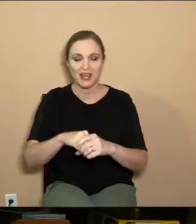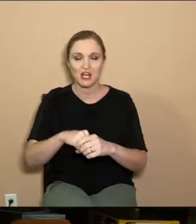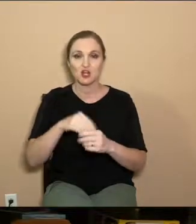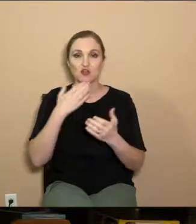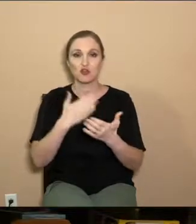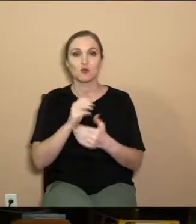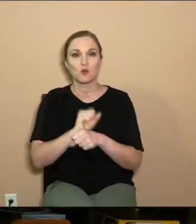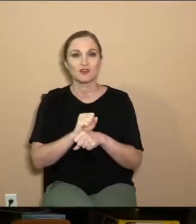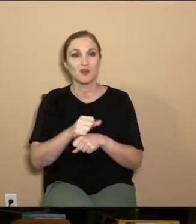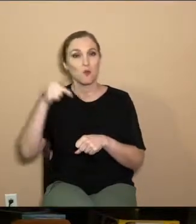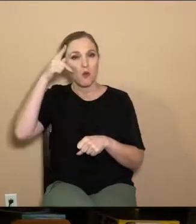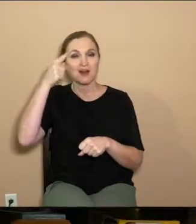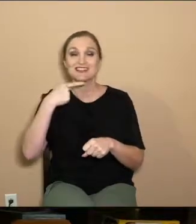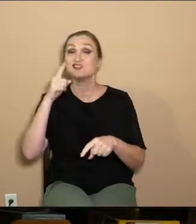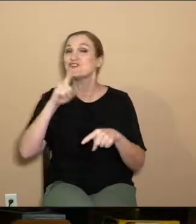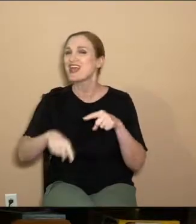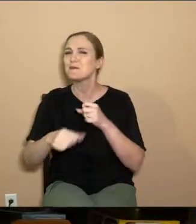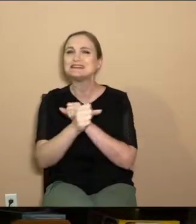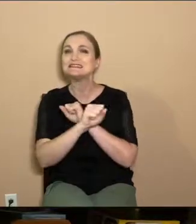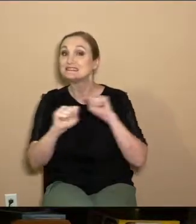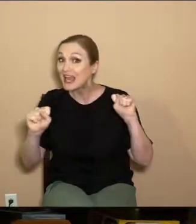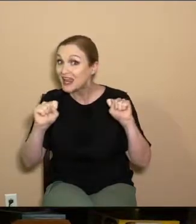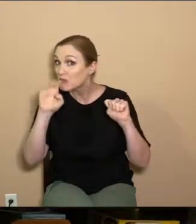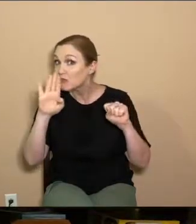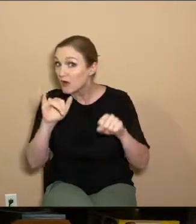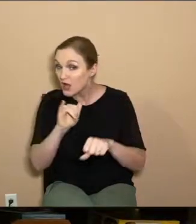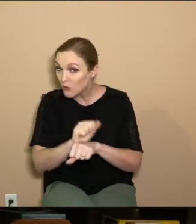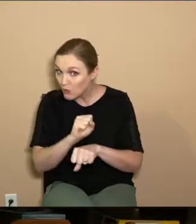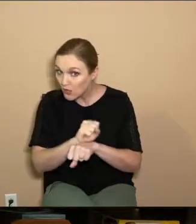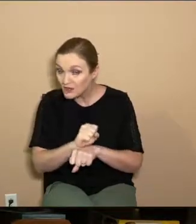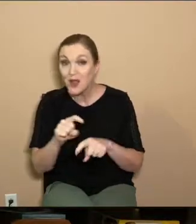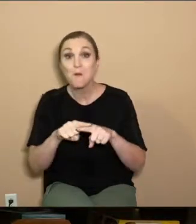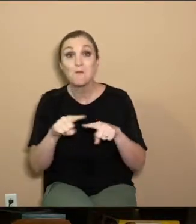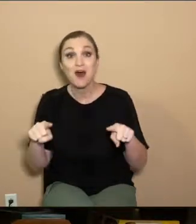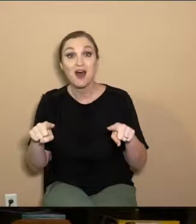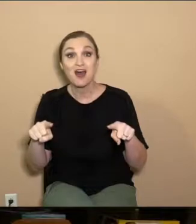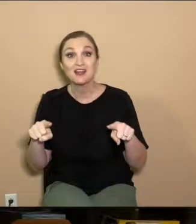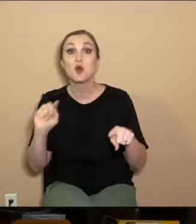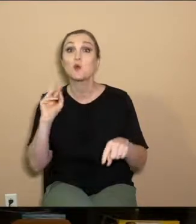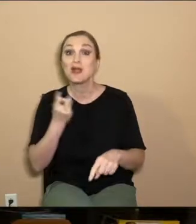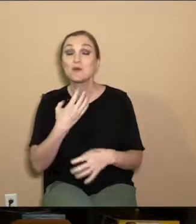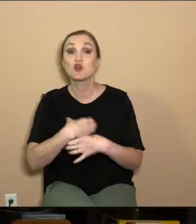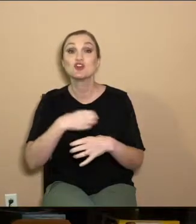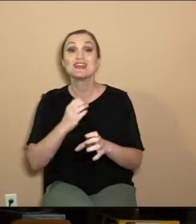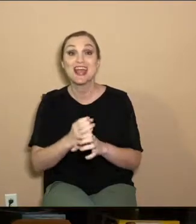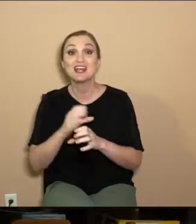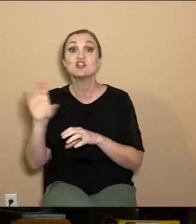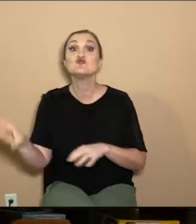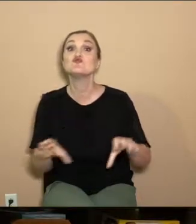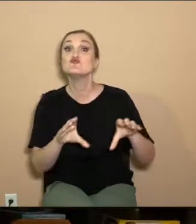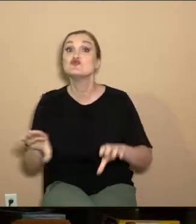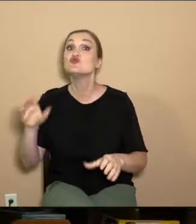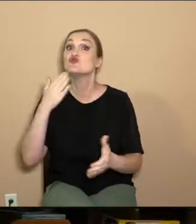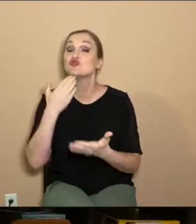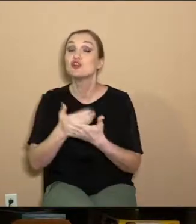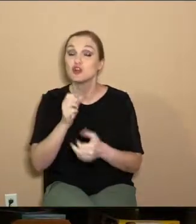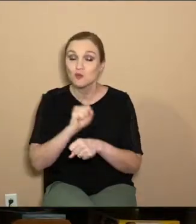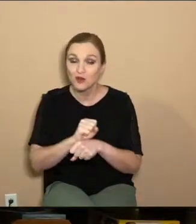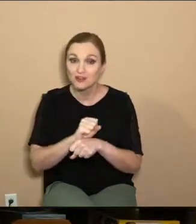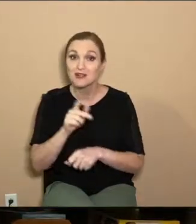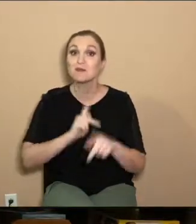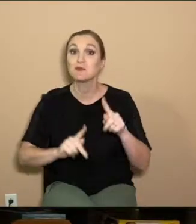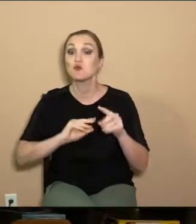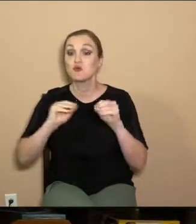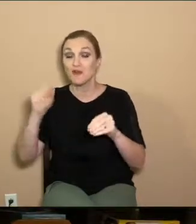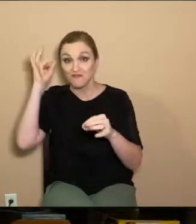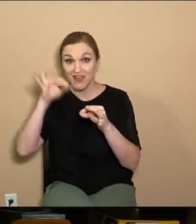Paul says you can't be saved by your works, but we were created for good works, meaning that those who put their faith